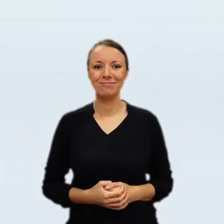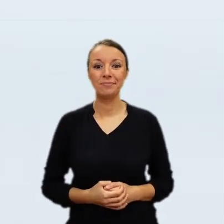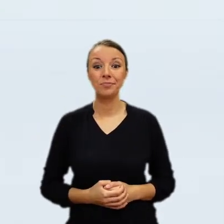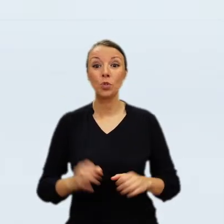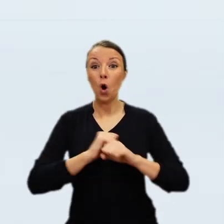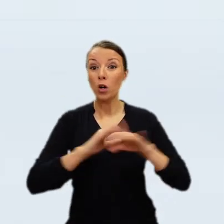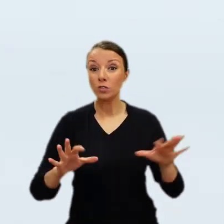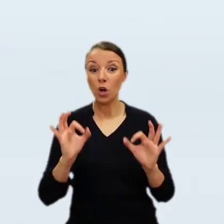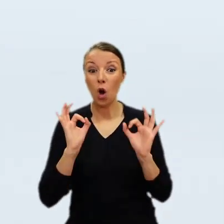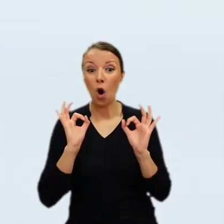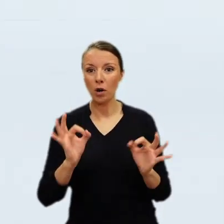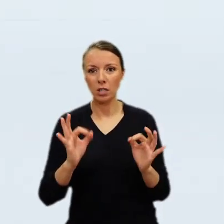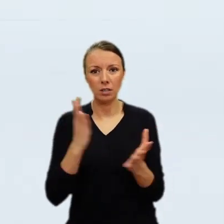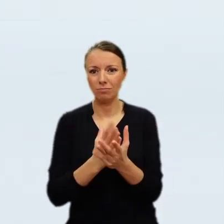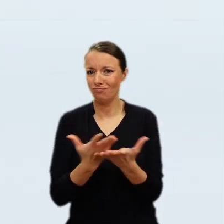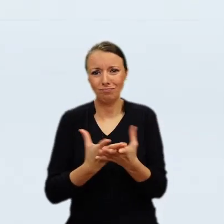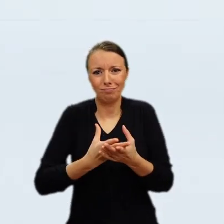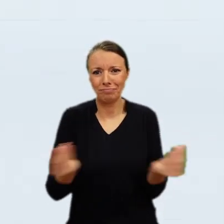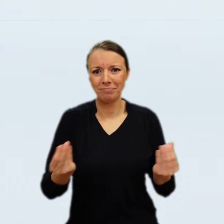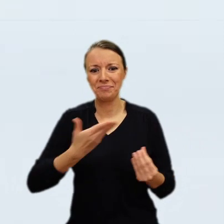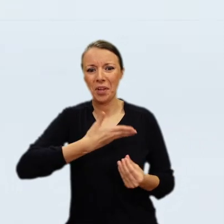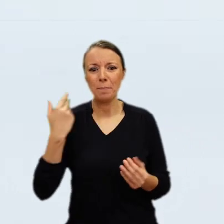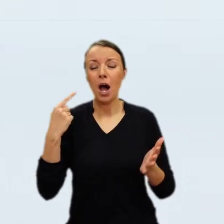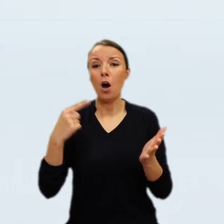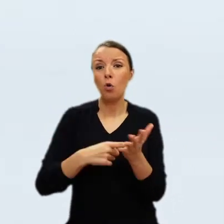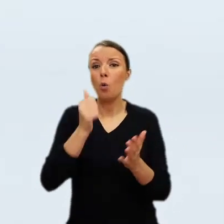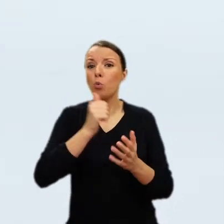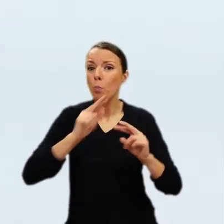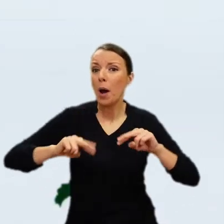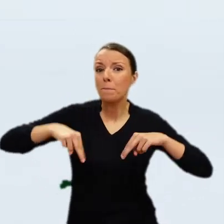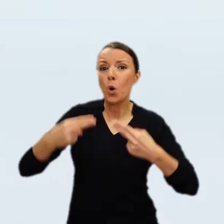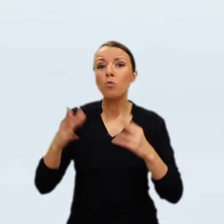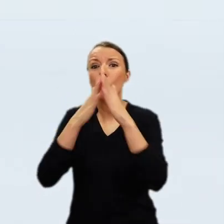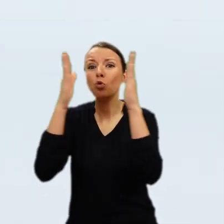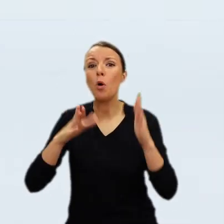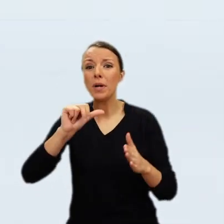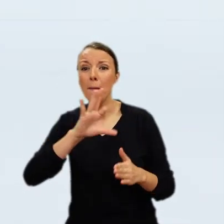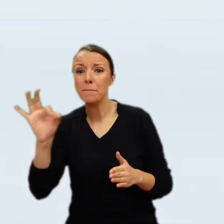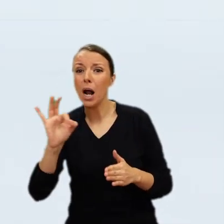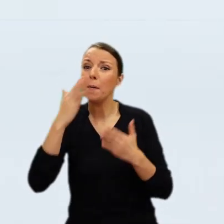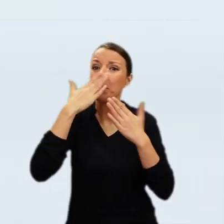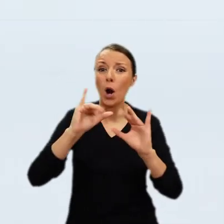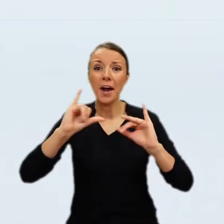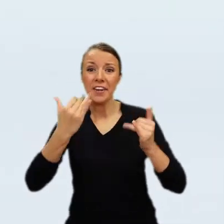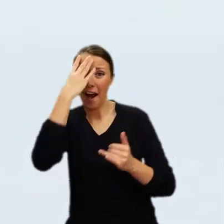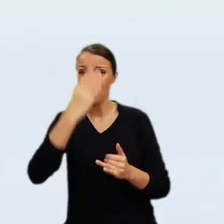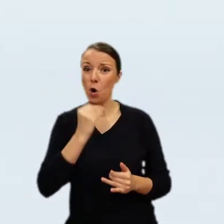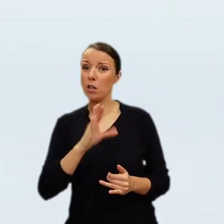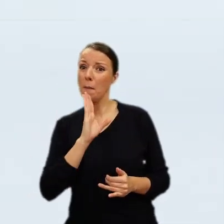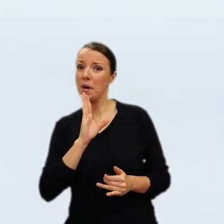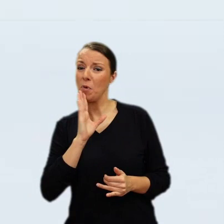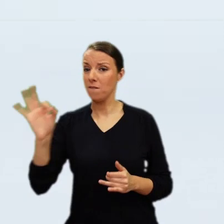to give you an idea of how it would have looked during Rembrandt's lifetime. More of Rembrandt's work were inspired